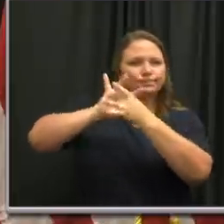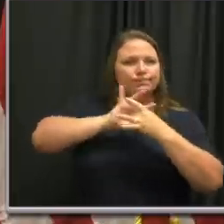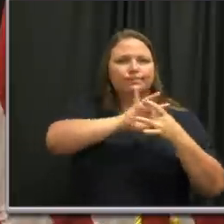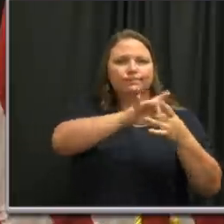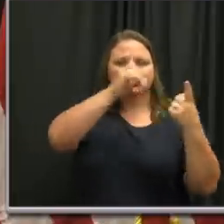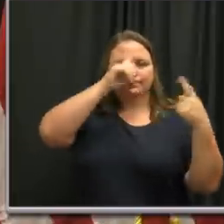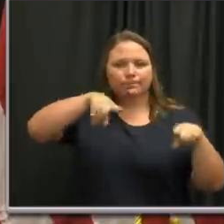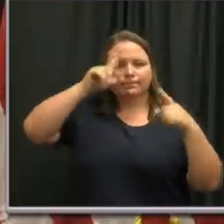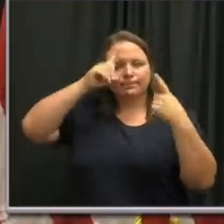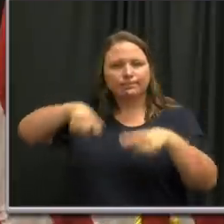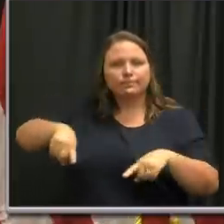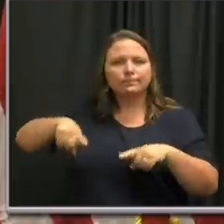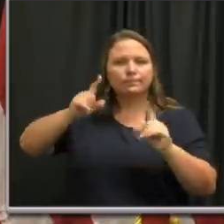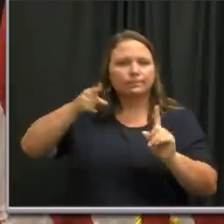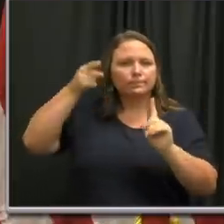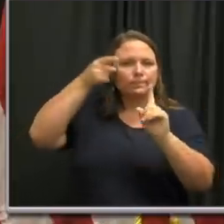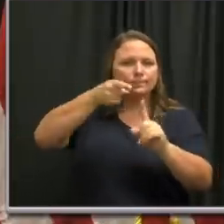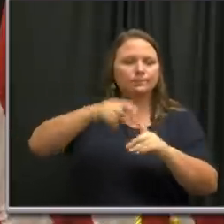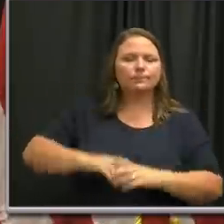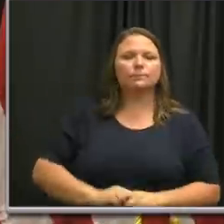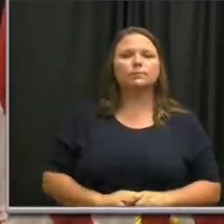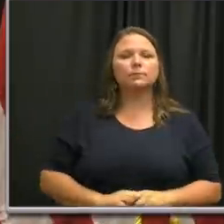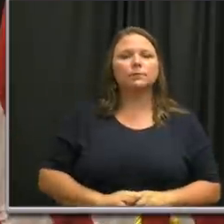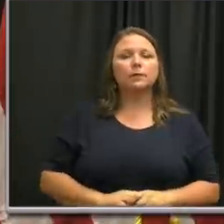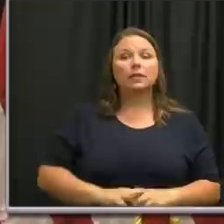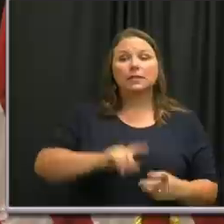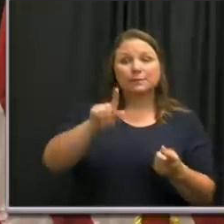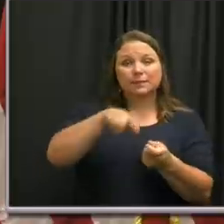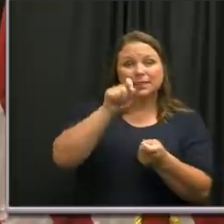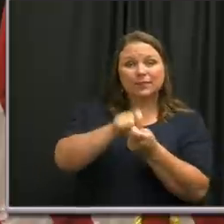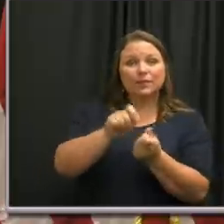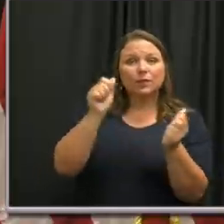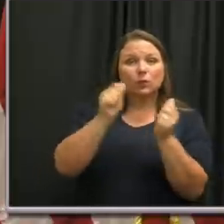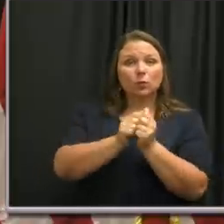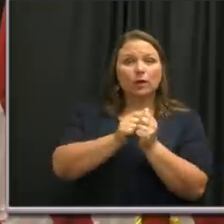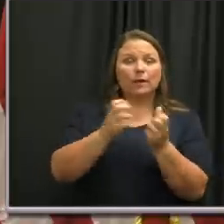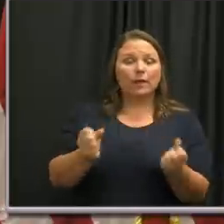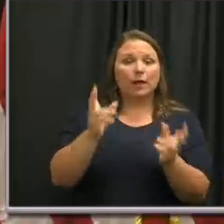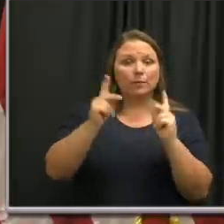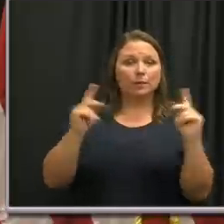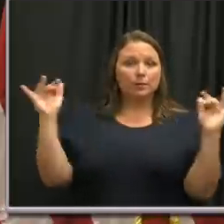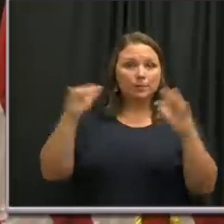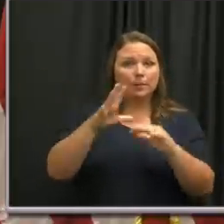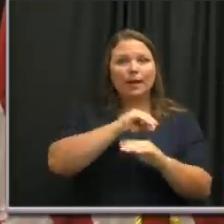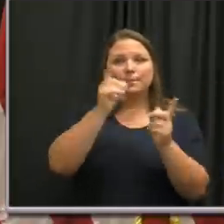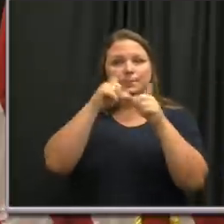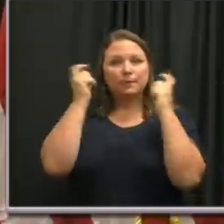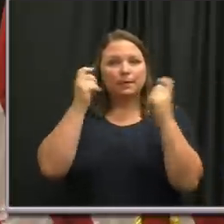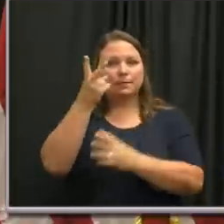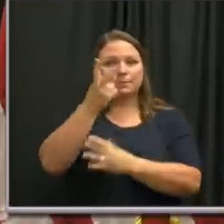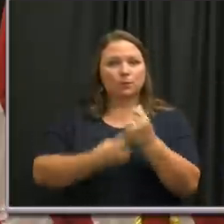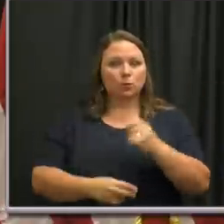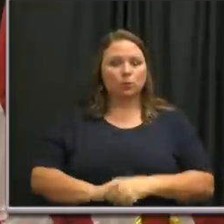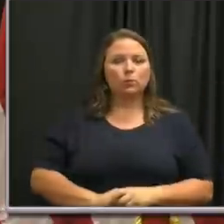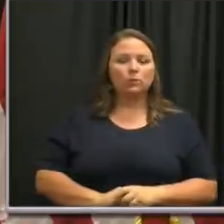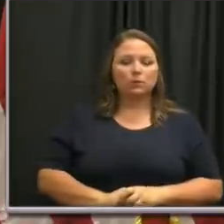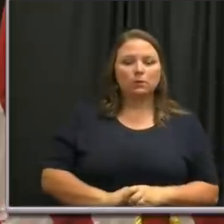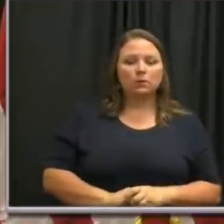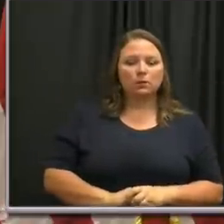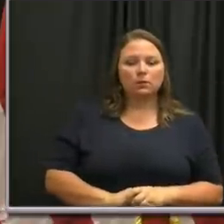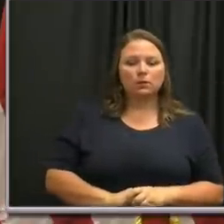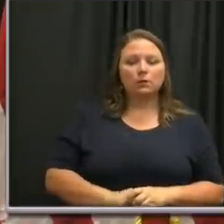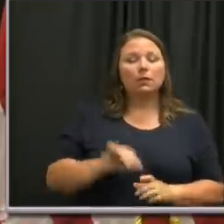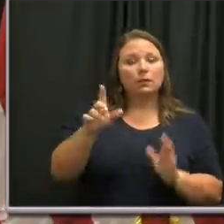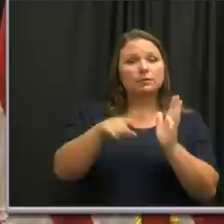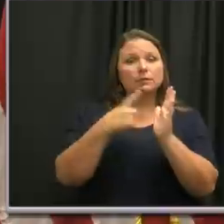consistent protocol, particularly on the density of gatherings and on masks. I think this is something